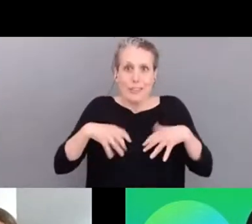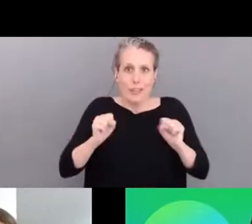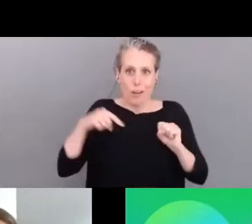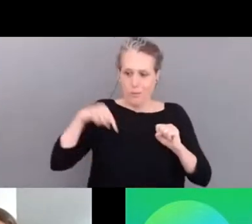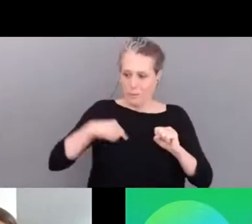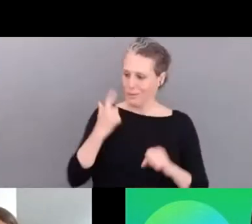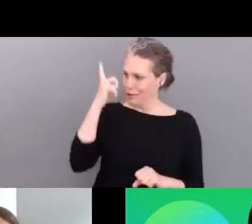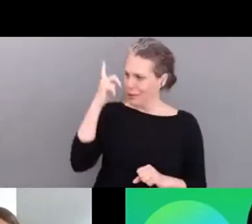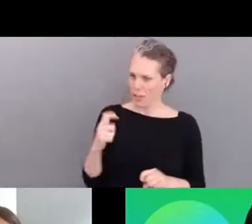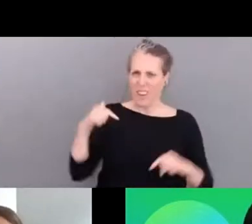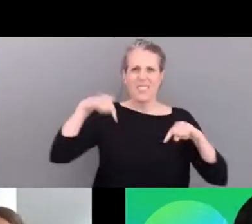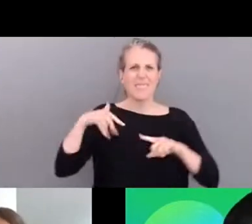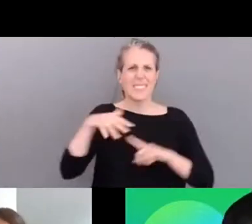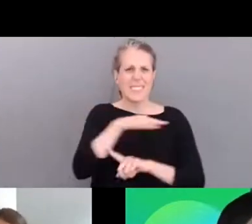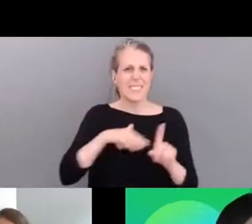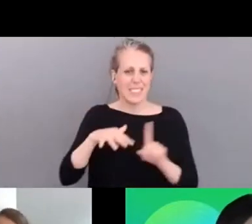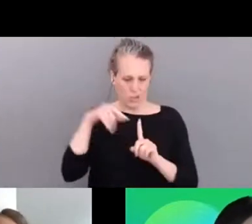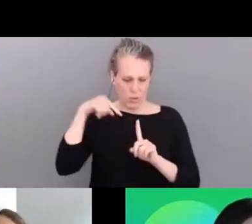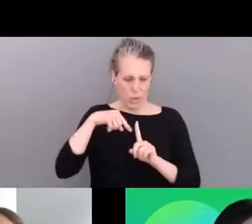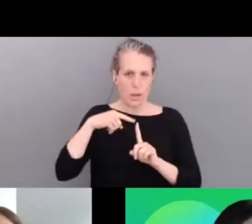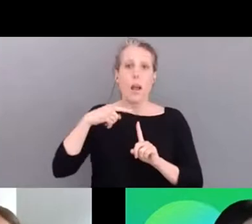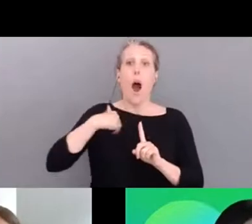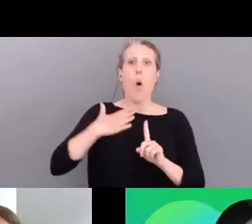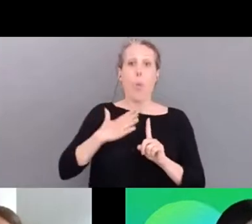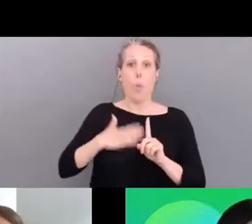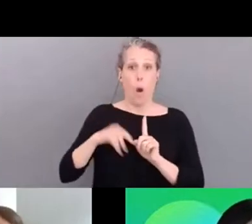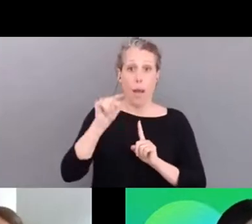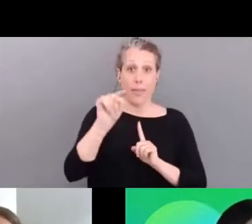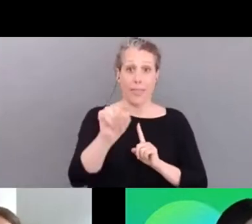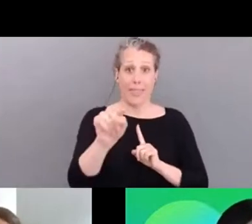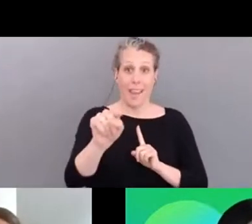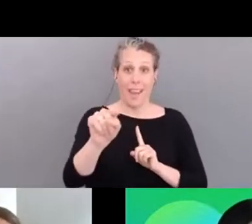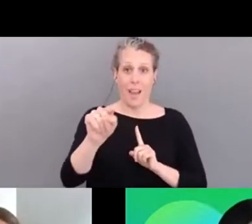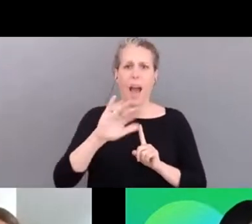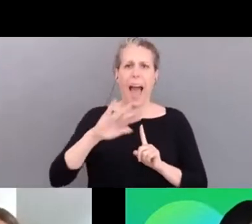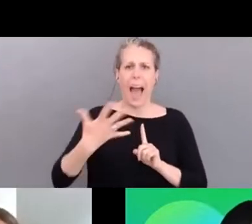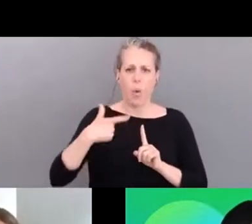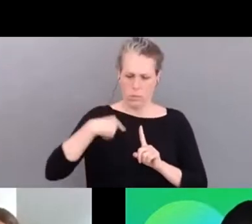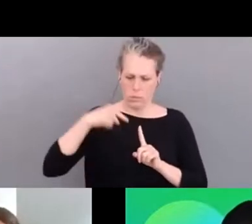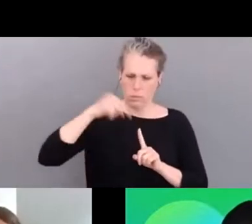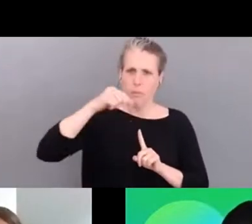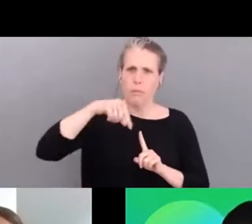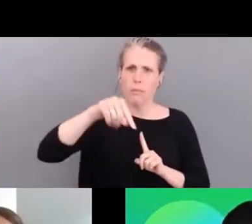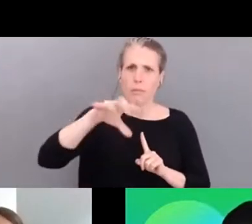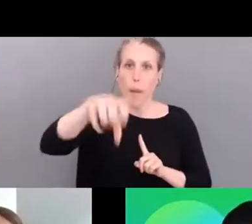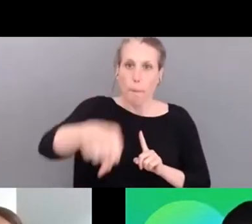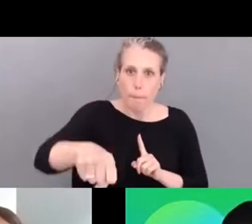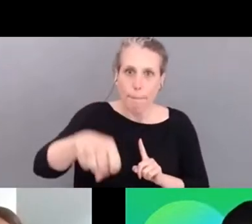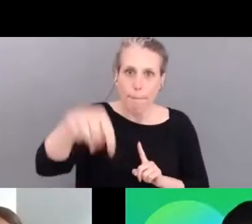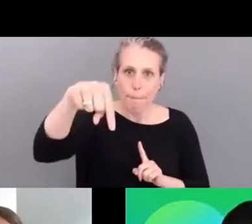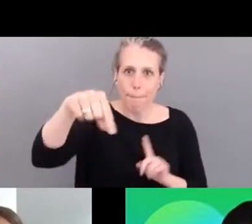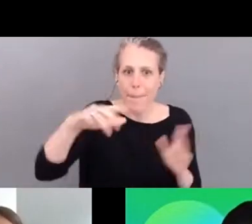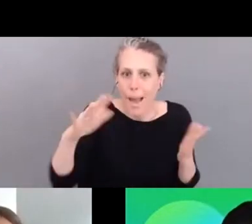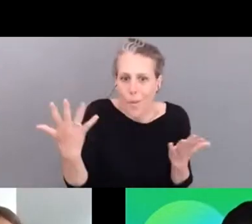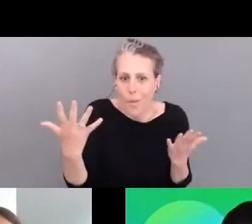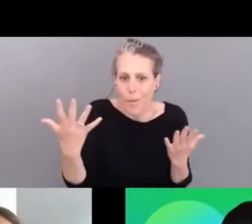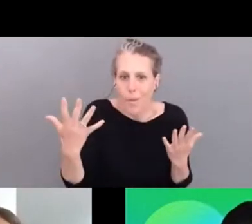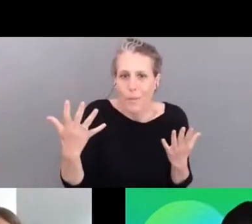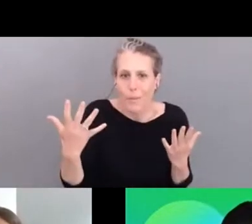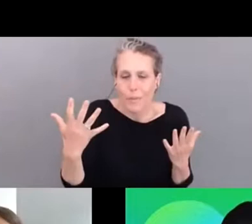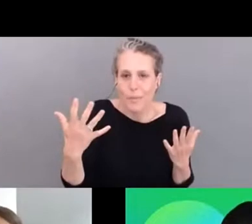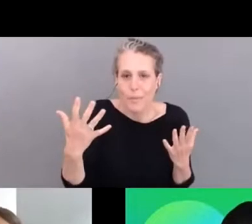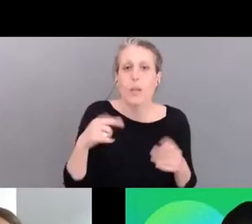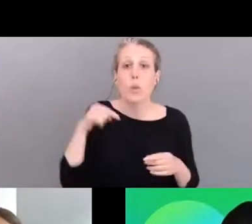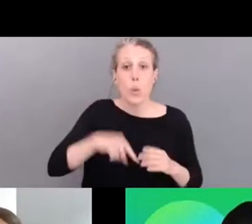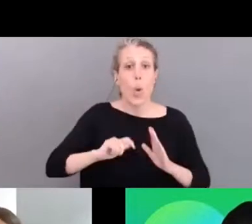a roadmap of how to get to that uh vision or mission and this is precisely what we're doing so the main let's say output of